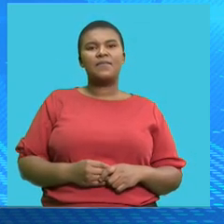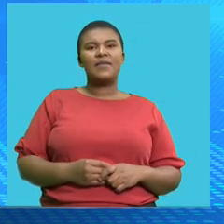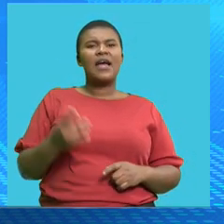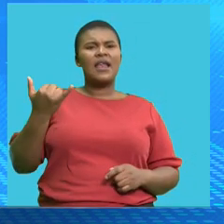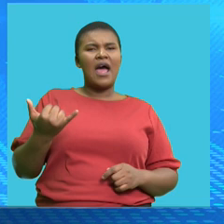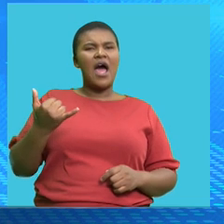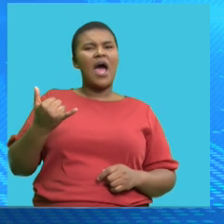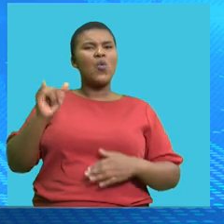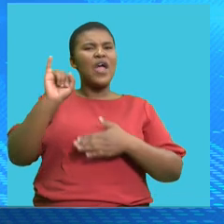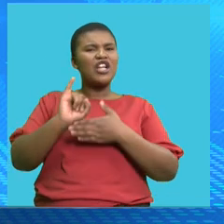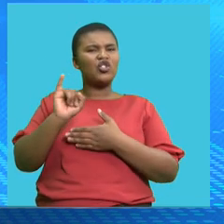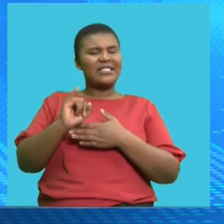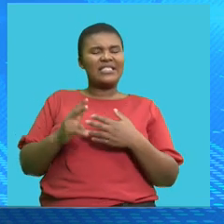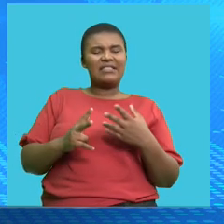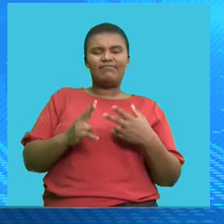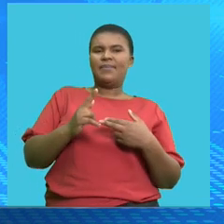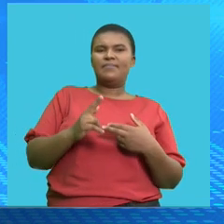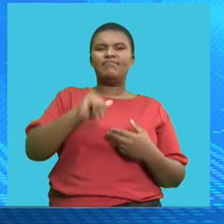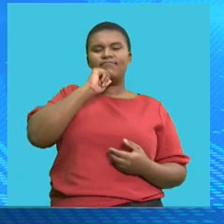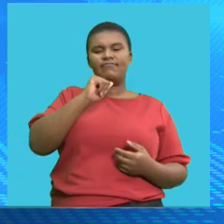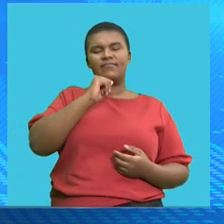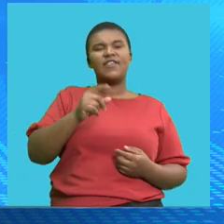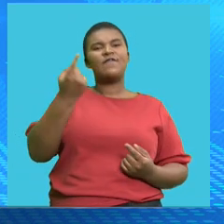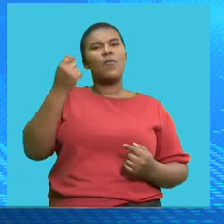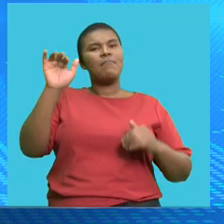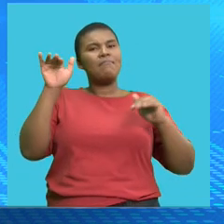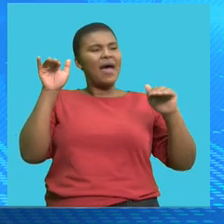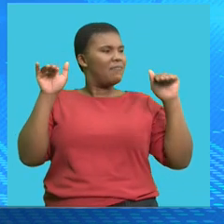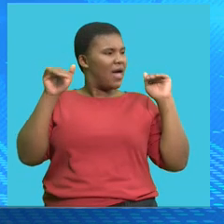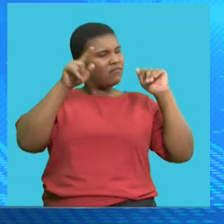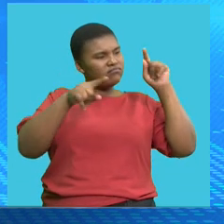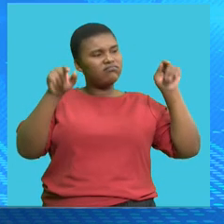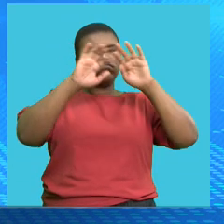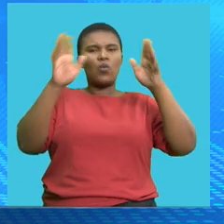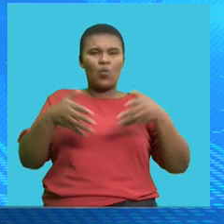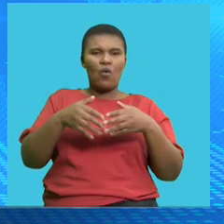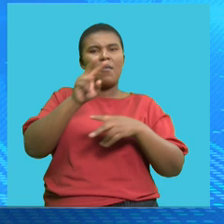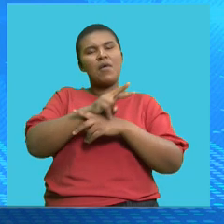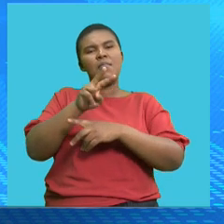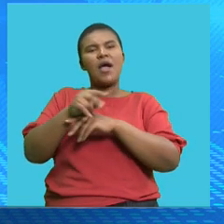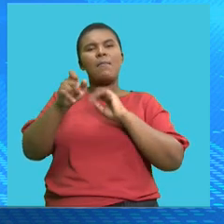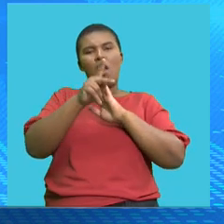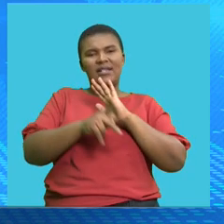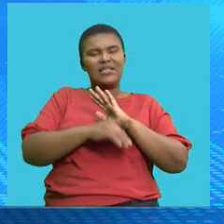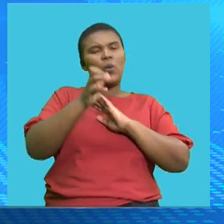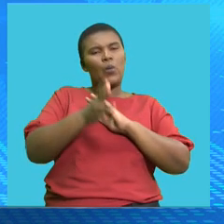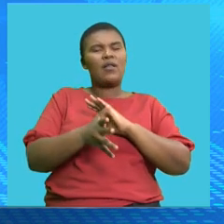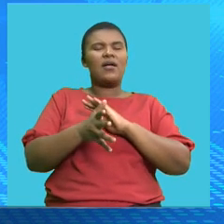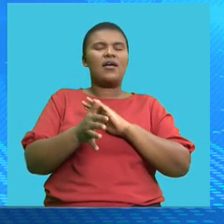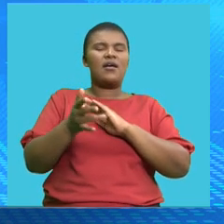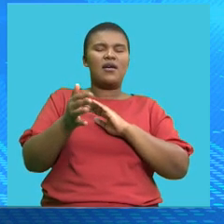cuts that we have seen being delivered by several central banks around the world monetary policy is expected to remain um